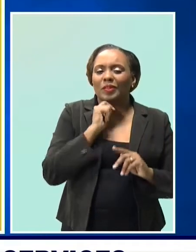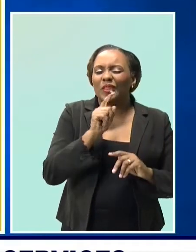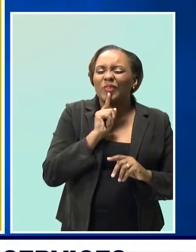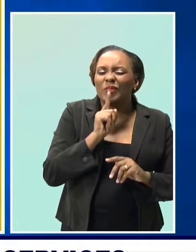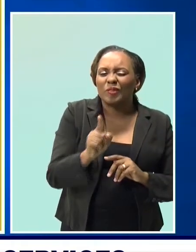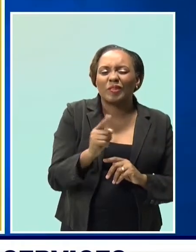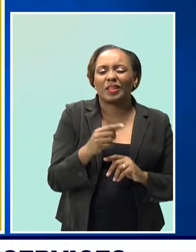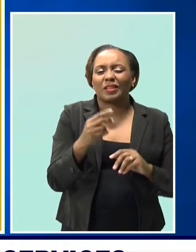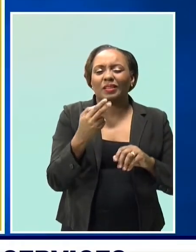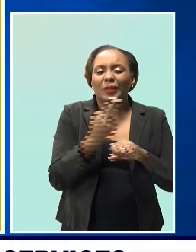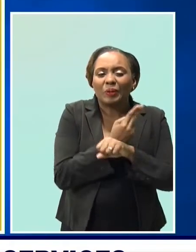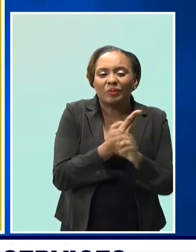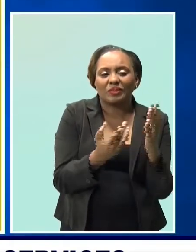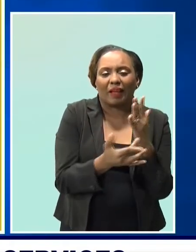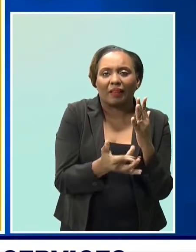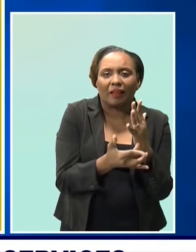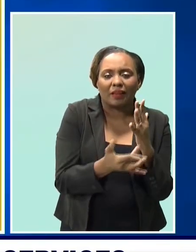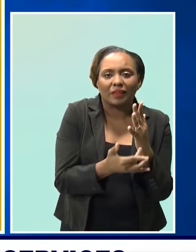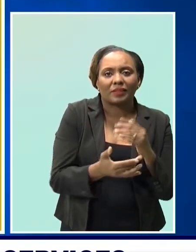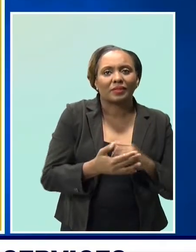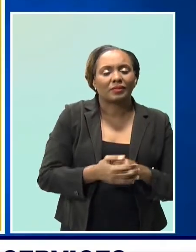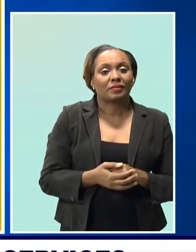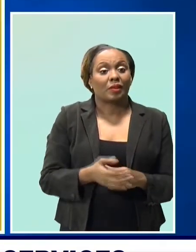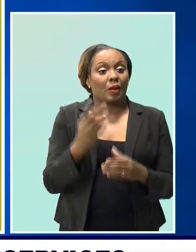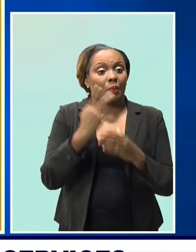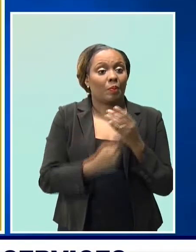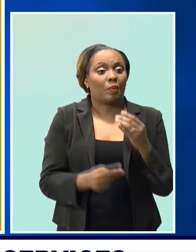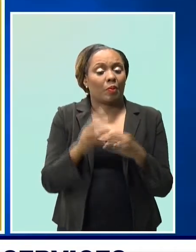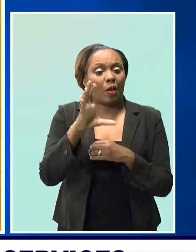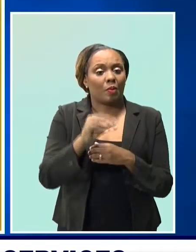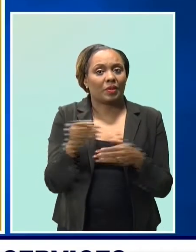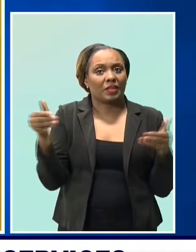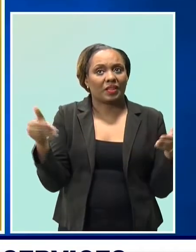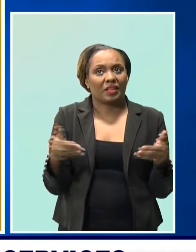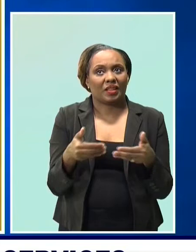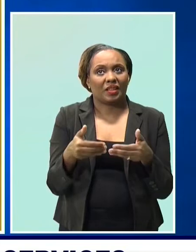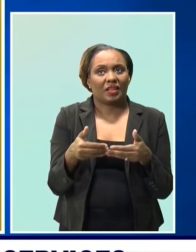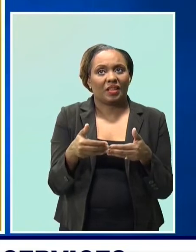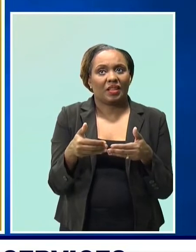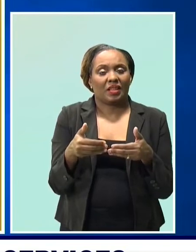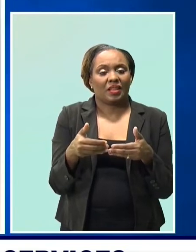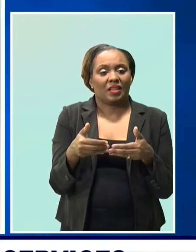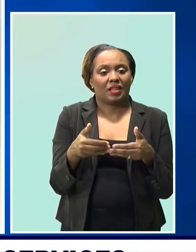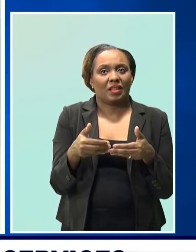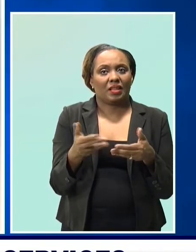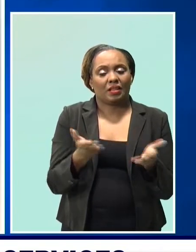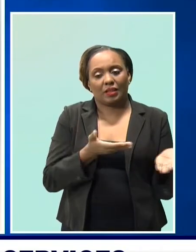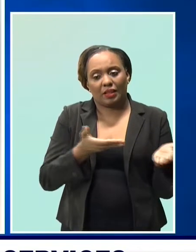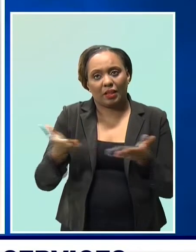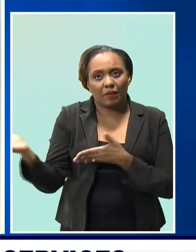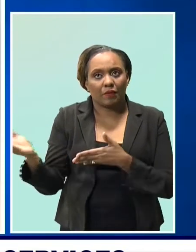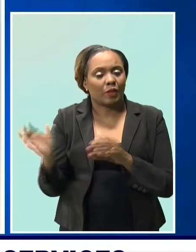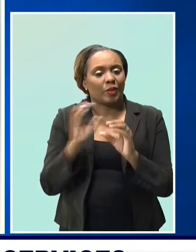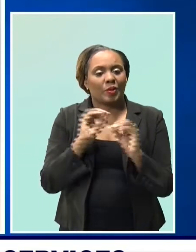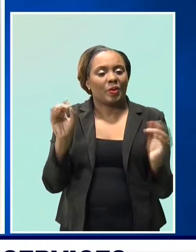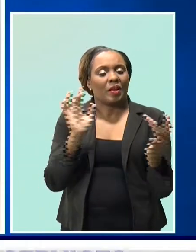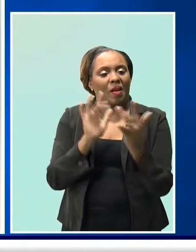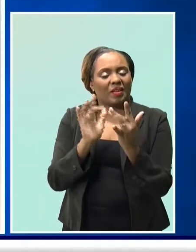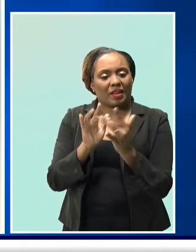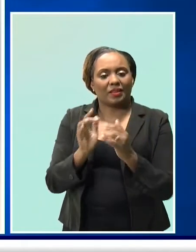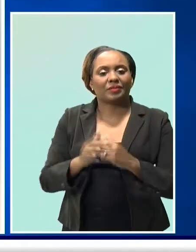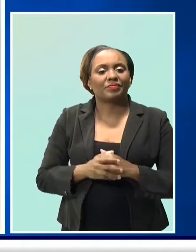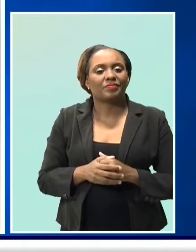practice social distancing, both companies have introduced contactless deliveries. Which is why we facilitate online